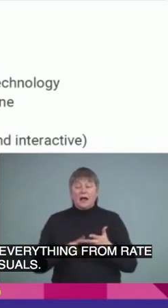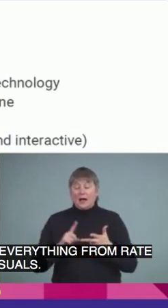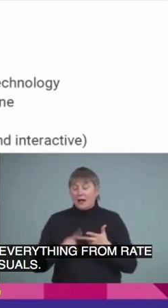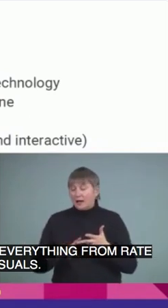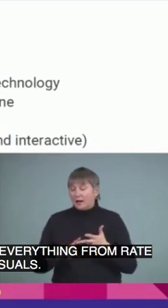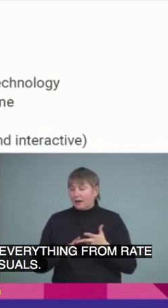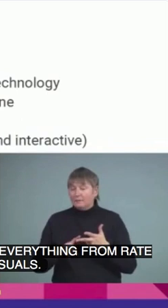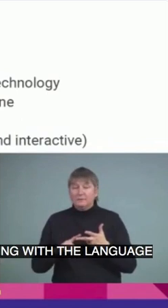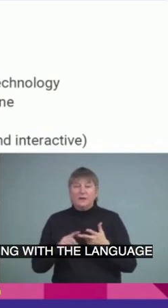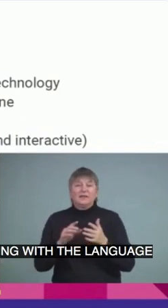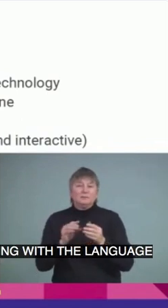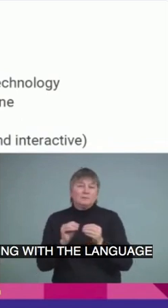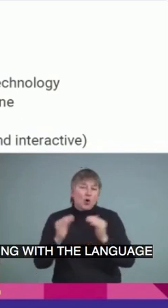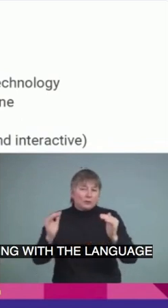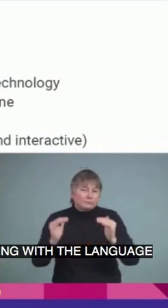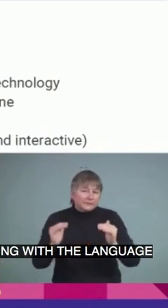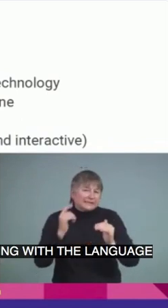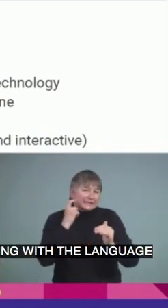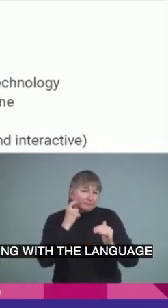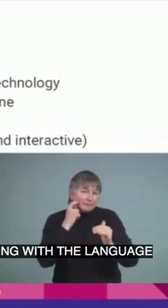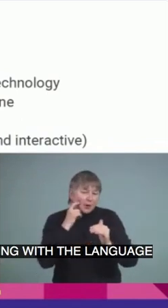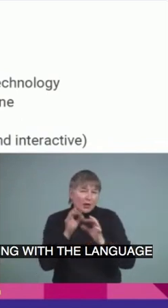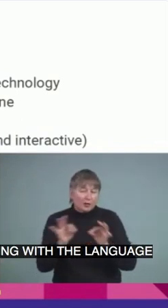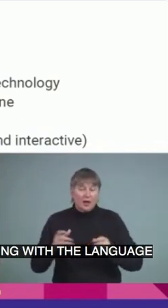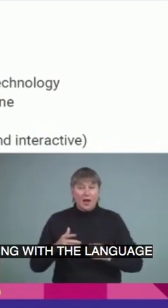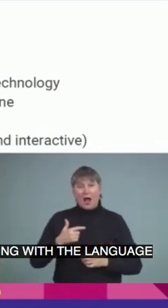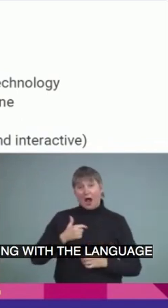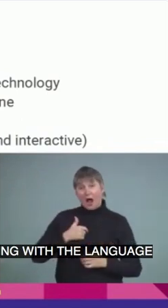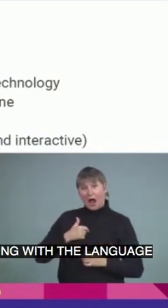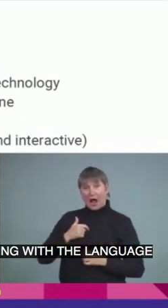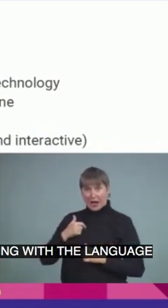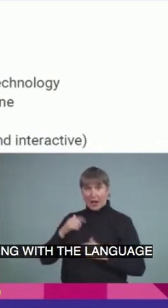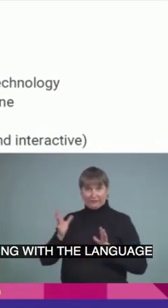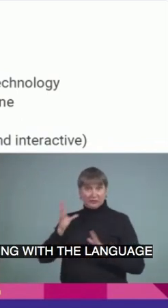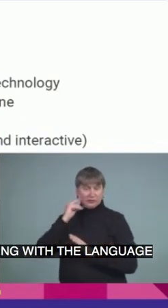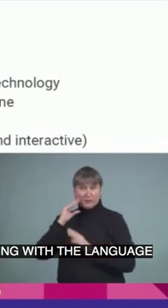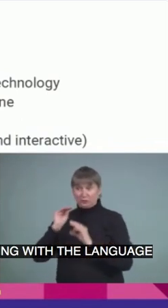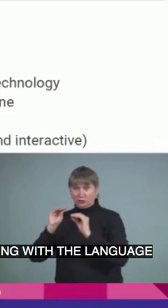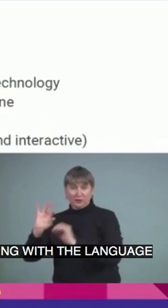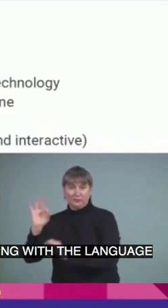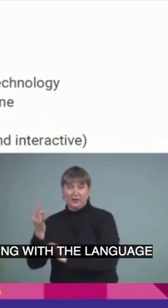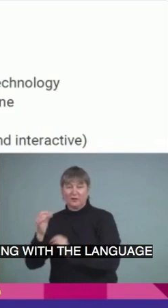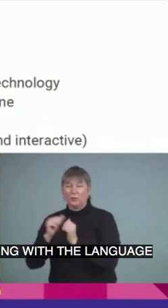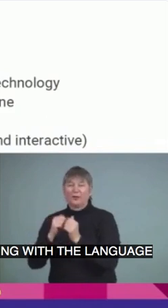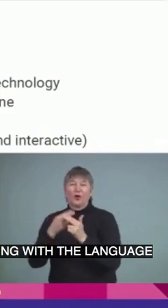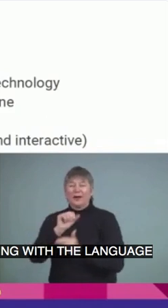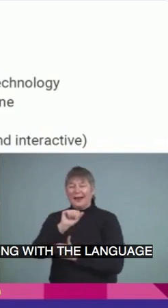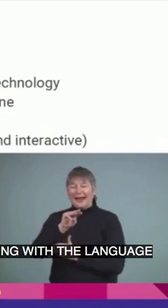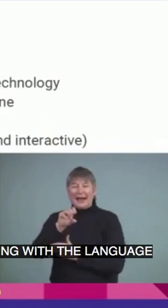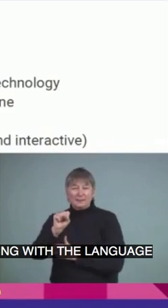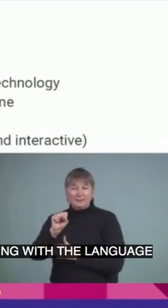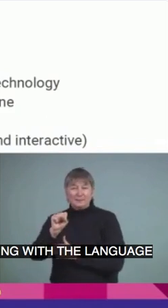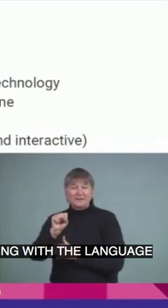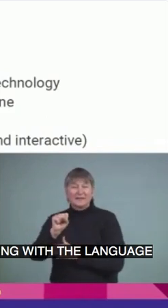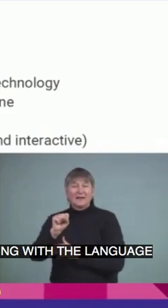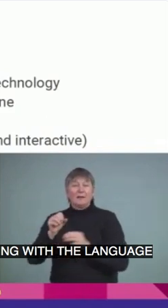I have taught French with what's called the AIMS methodology, where we do use gestures to go